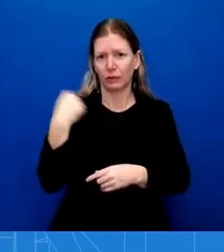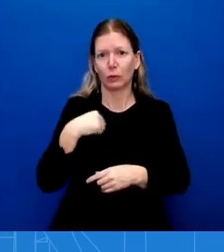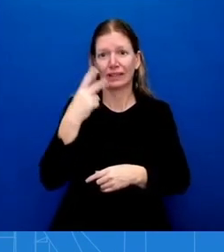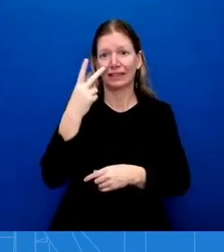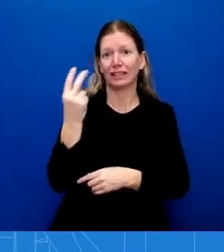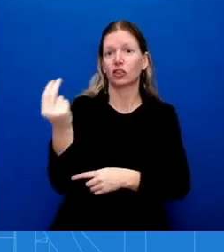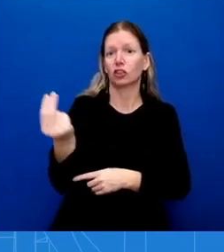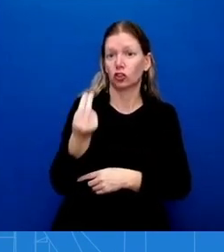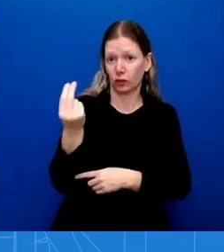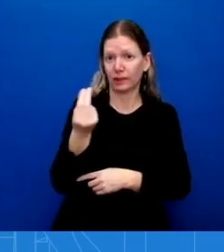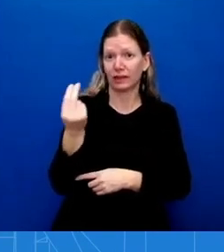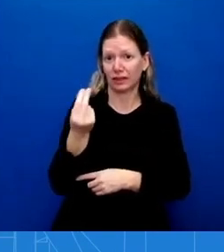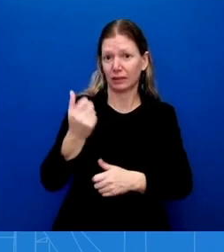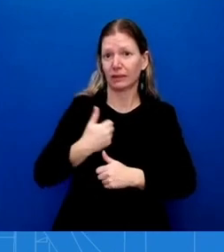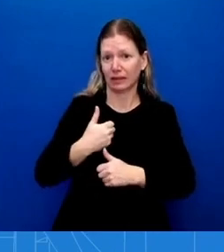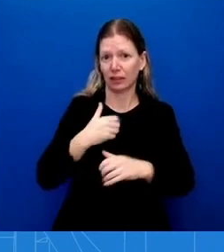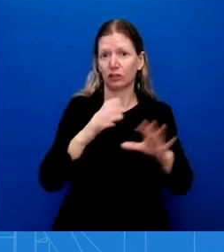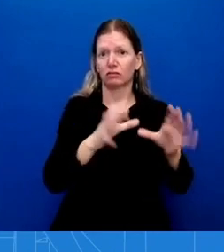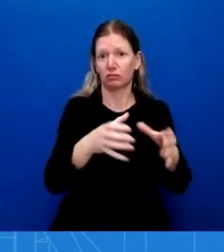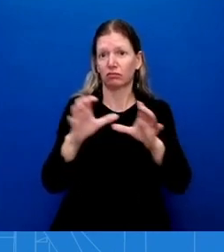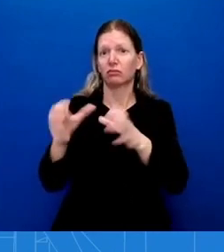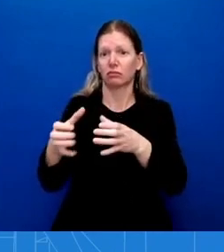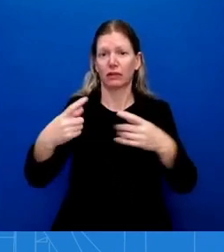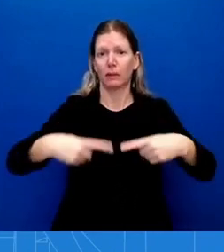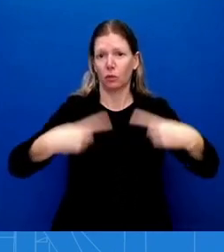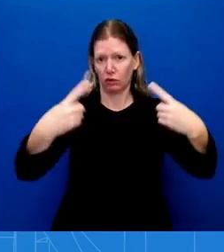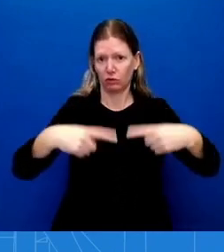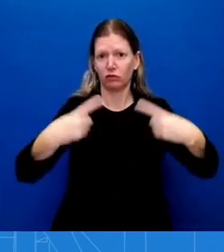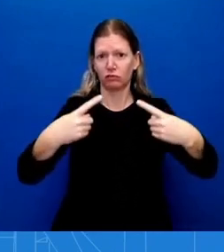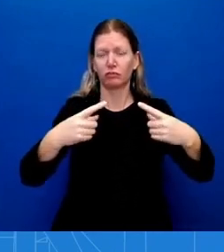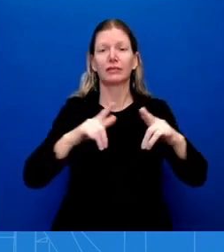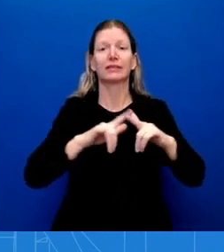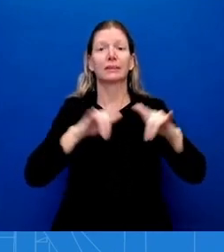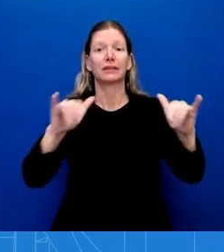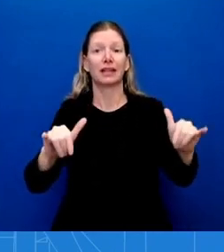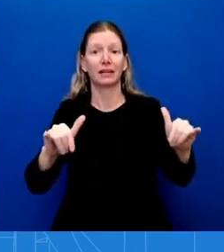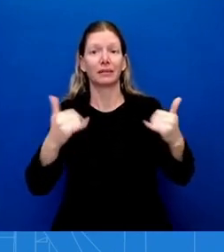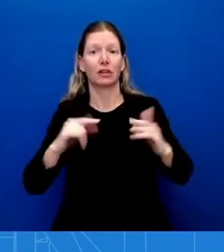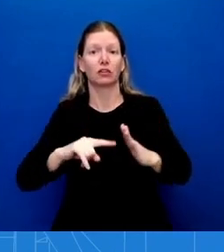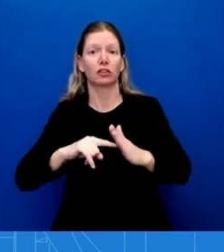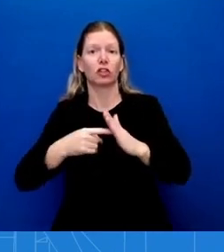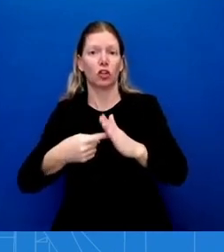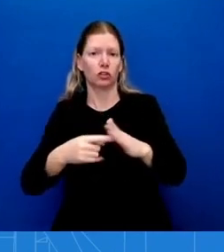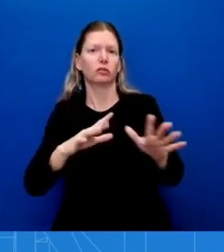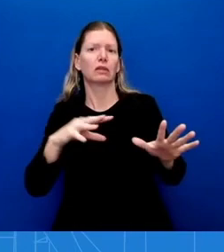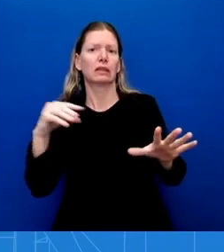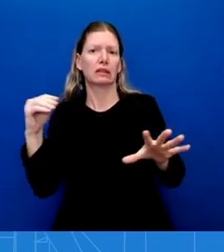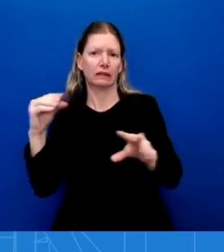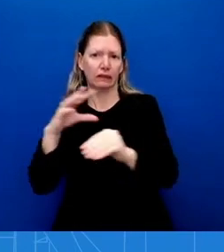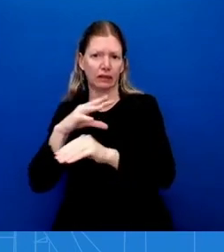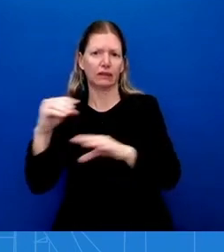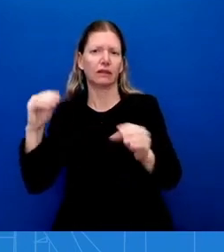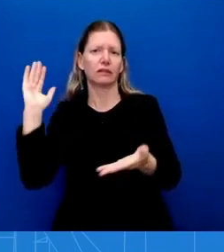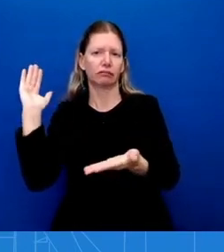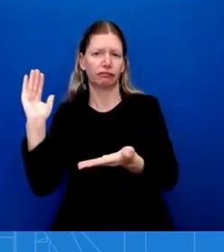seen them start to move those forces away, and that's a good thing. That will help de-escalate the tensions. It won't eliminate them, but it'll help de-escalate them.